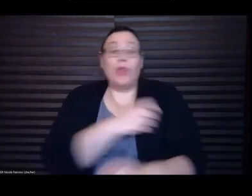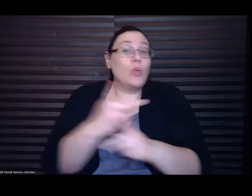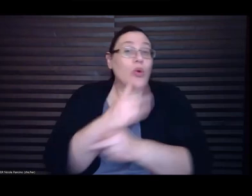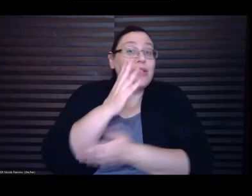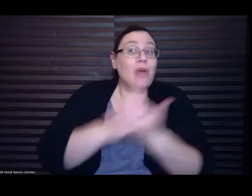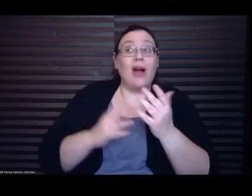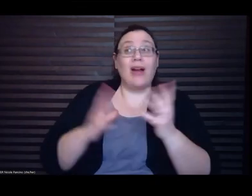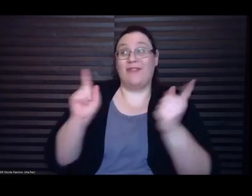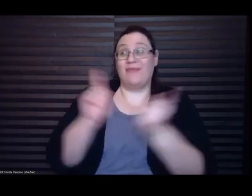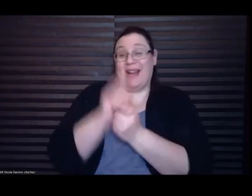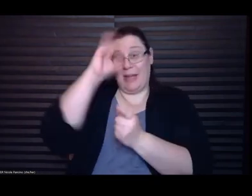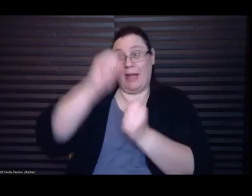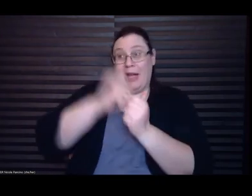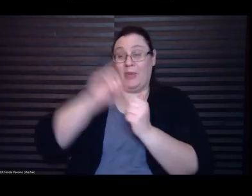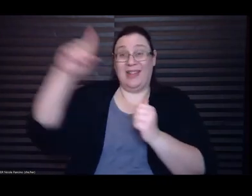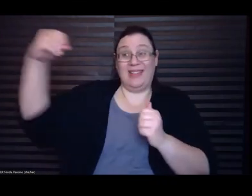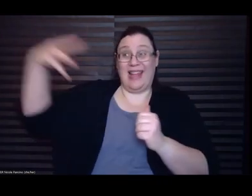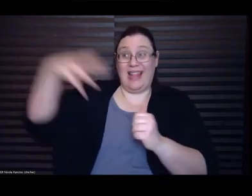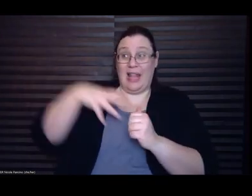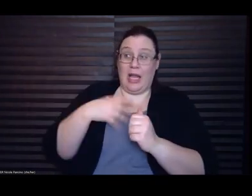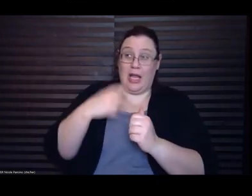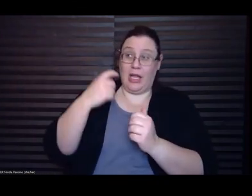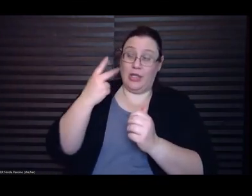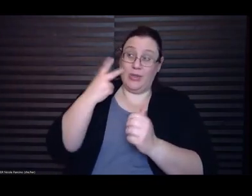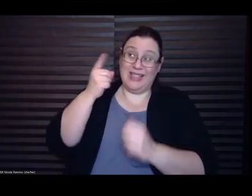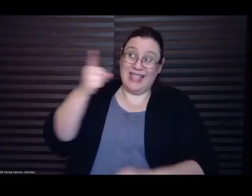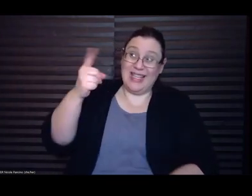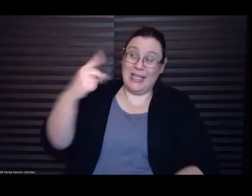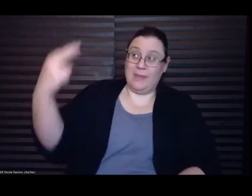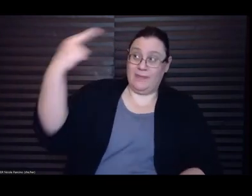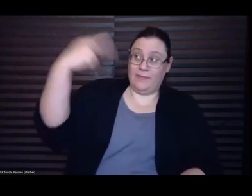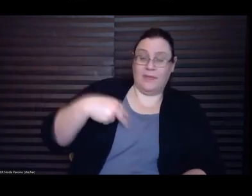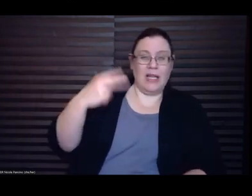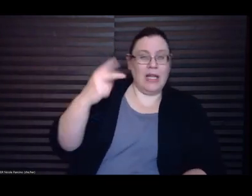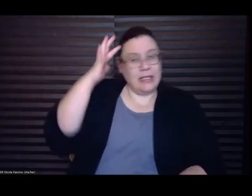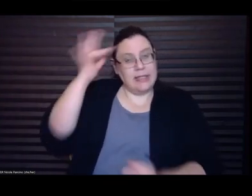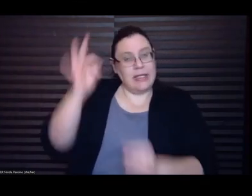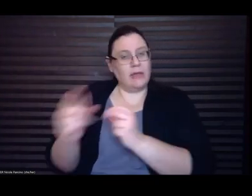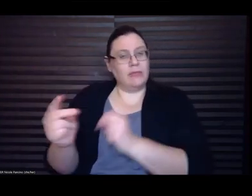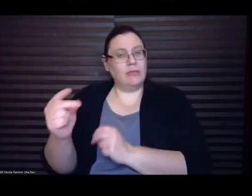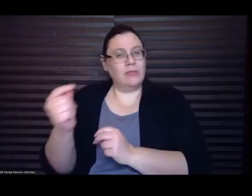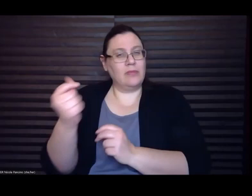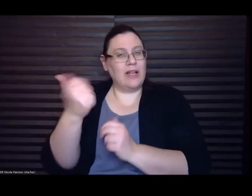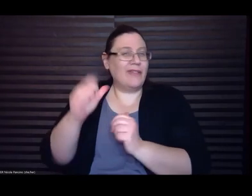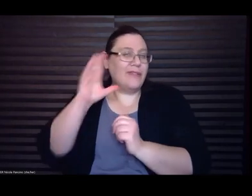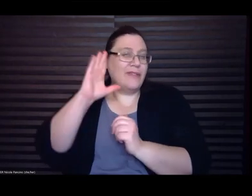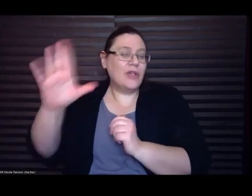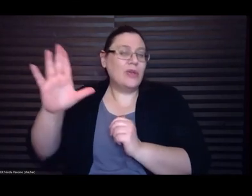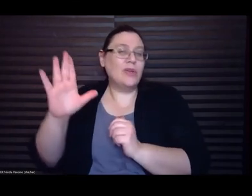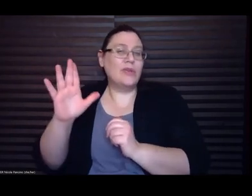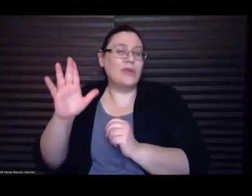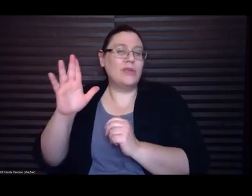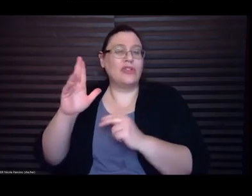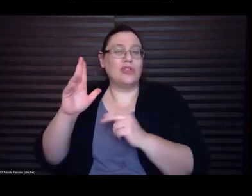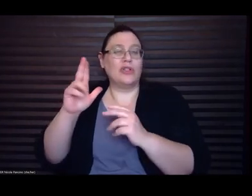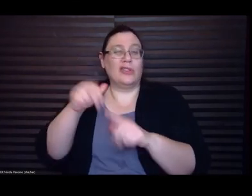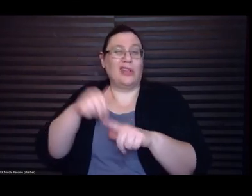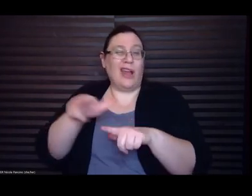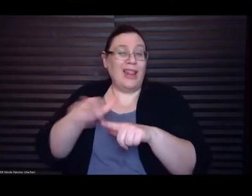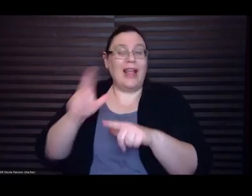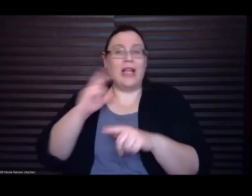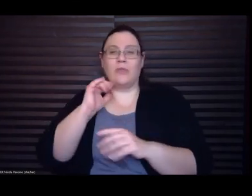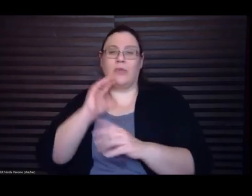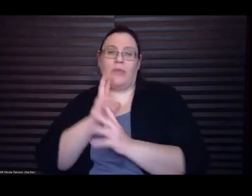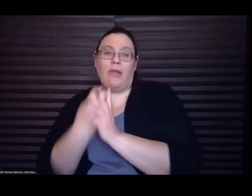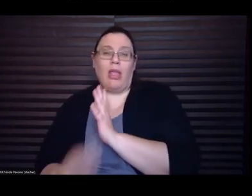deciding in this split second whether any future kind of lingers will be enthusiastic or perfunctory. He opens the door, and there is a fluffy blue dye hanging